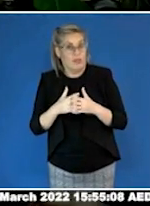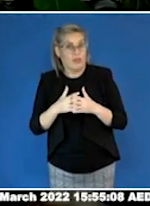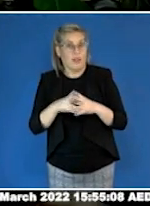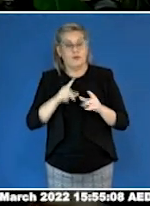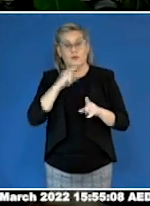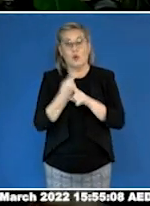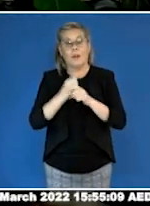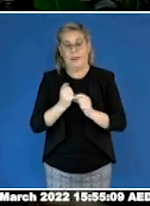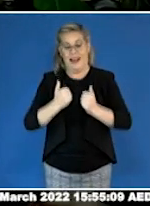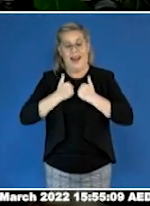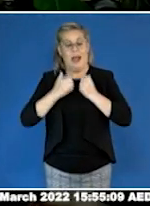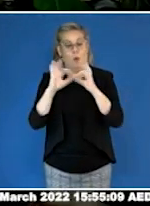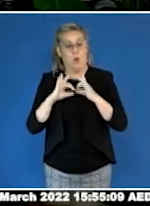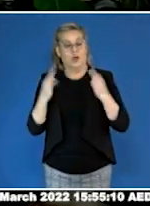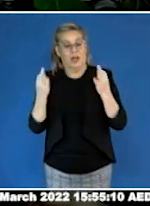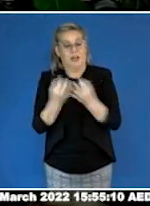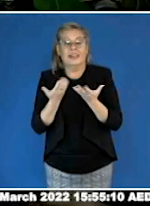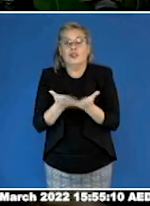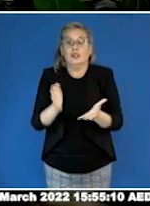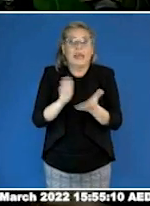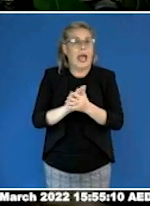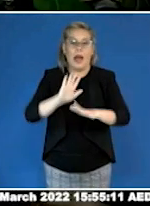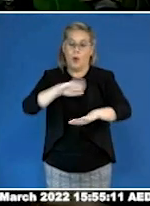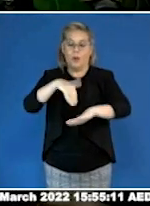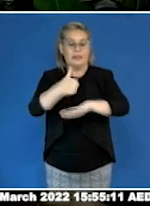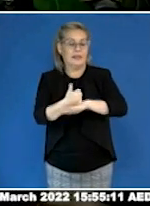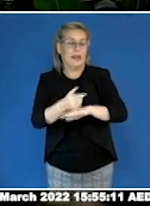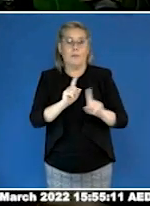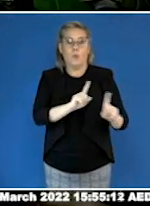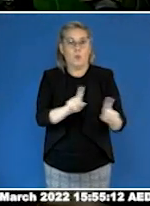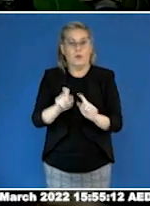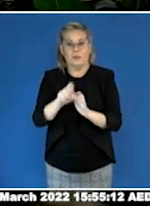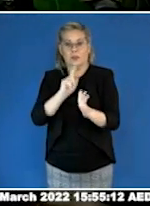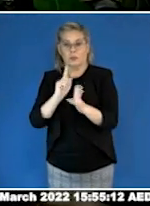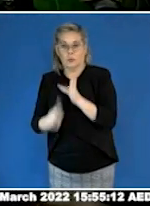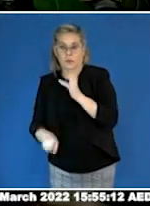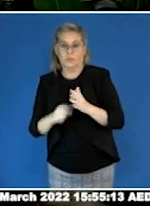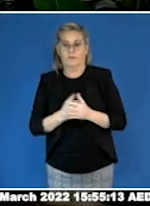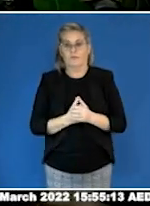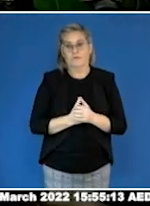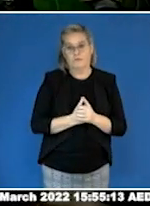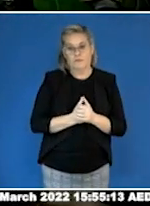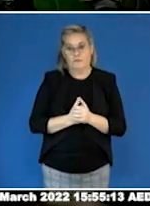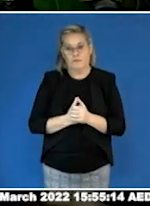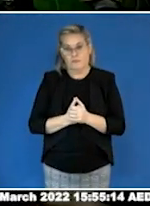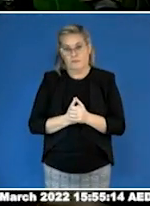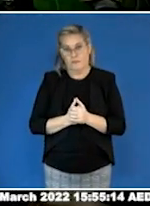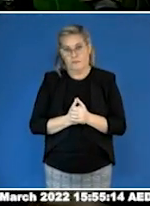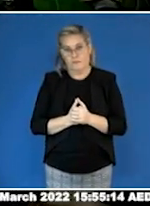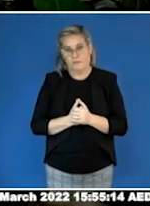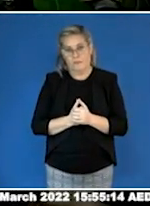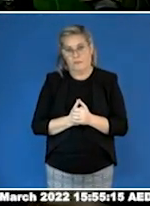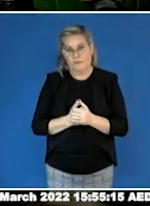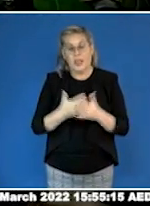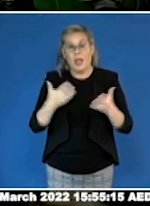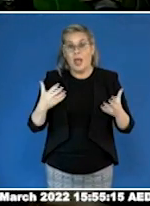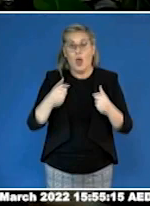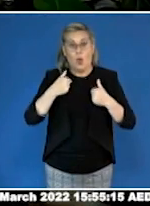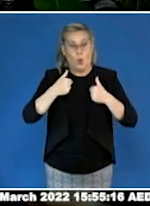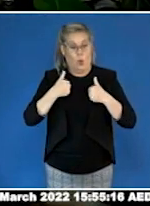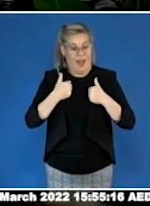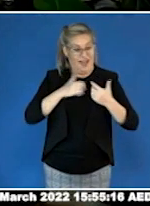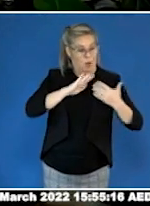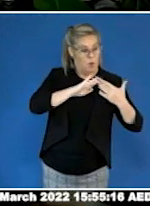and why we came about. Because by building a strong autistic network where we help each other better understand our